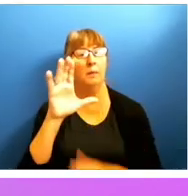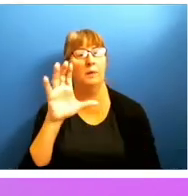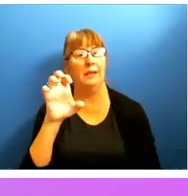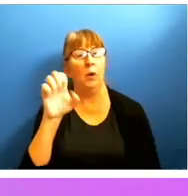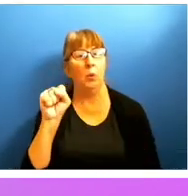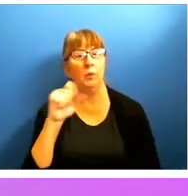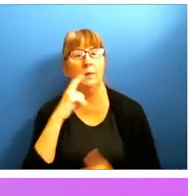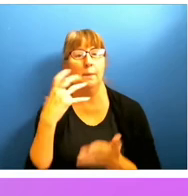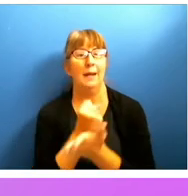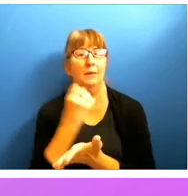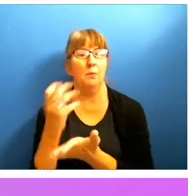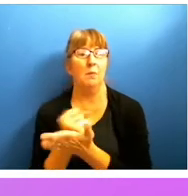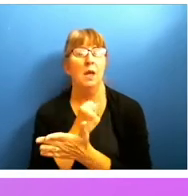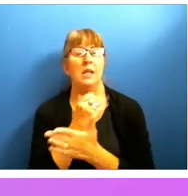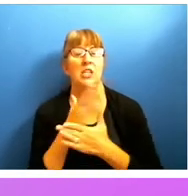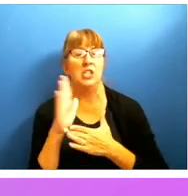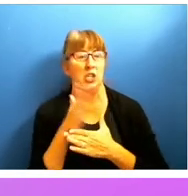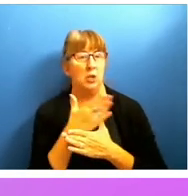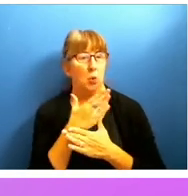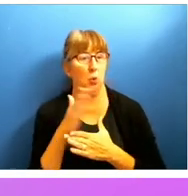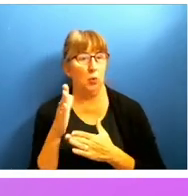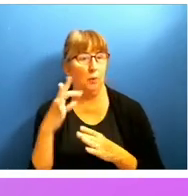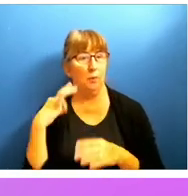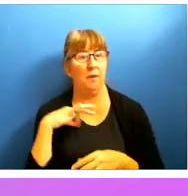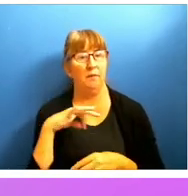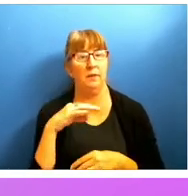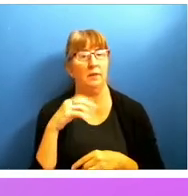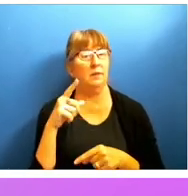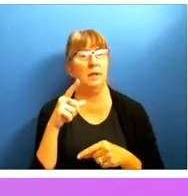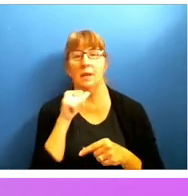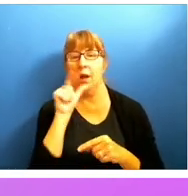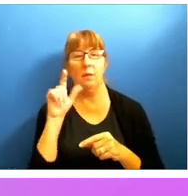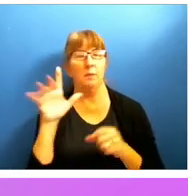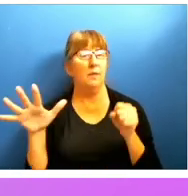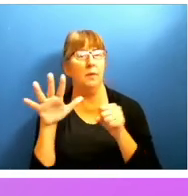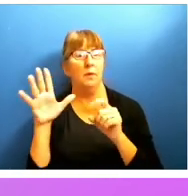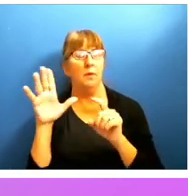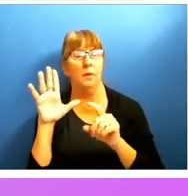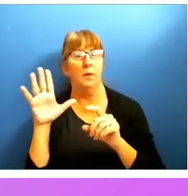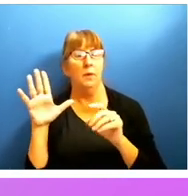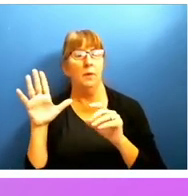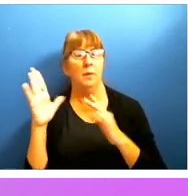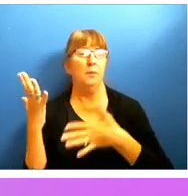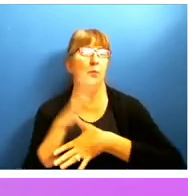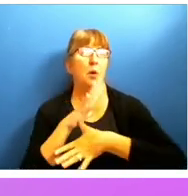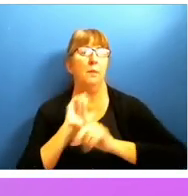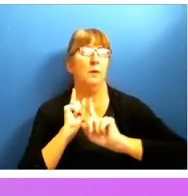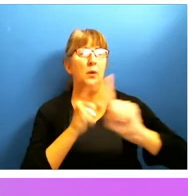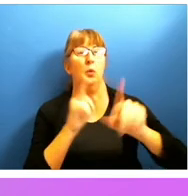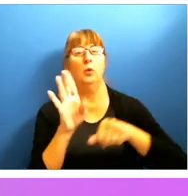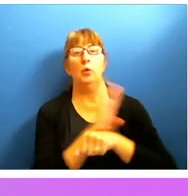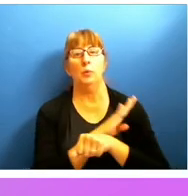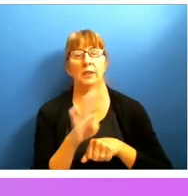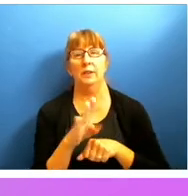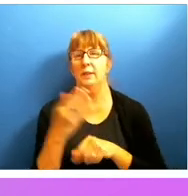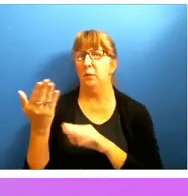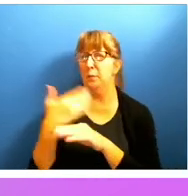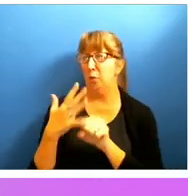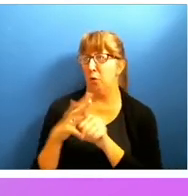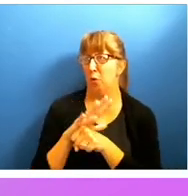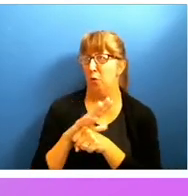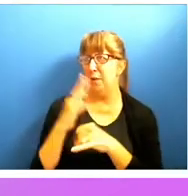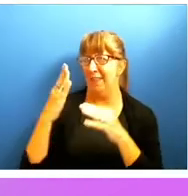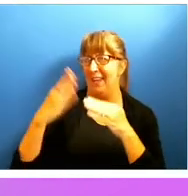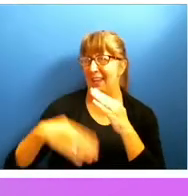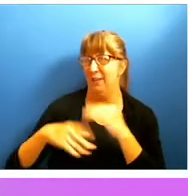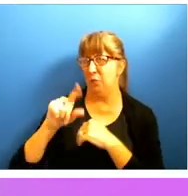maximizing shareholder profits no longer can be the primary goal of corporations. Now, this was just before COVID. think it was the very end of 2019.